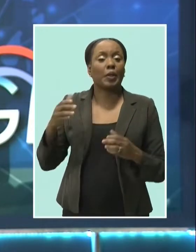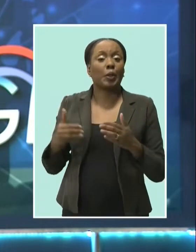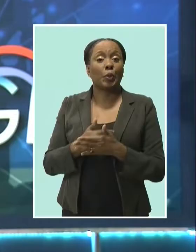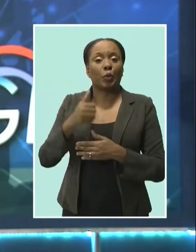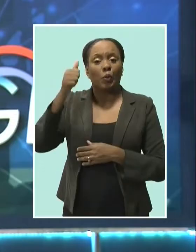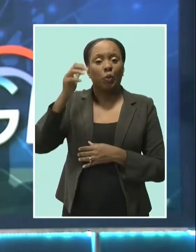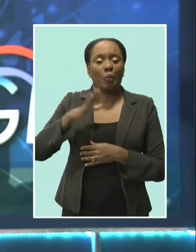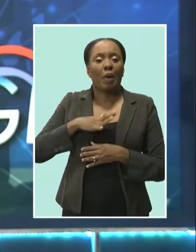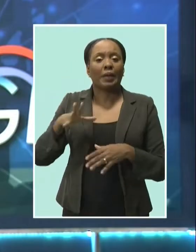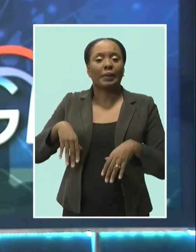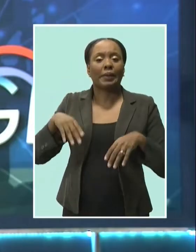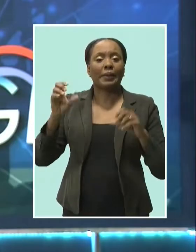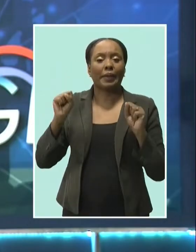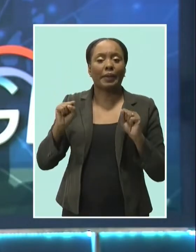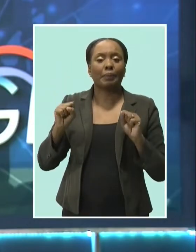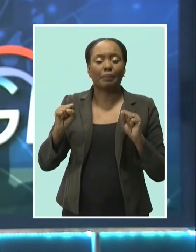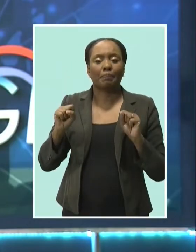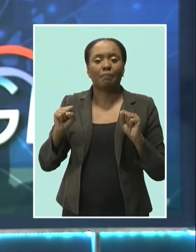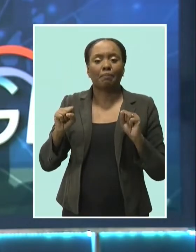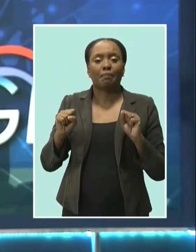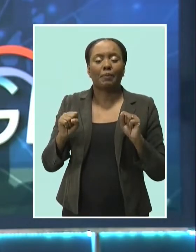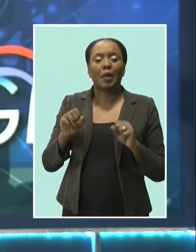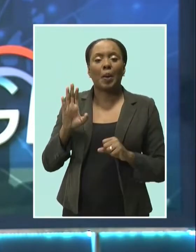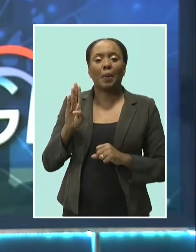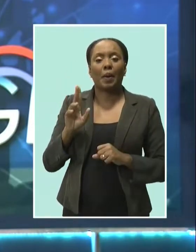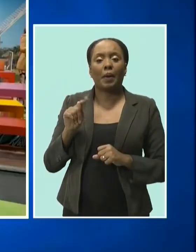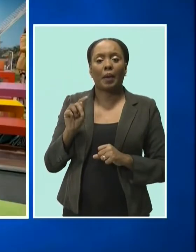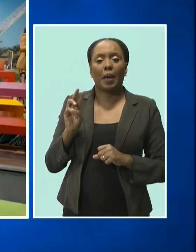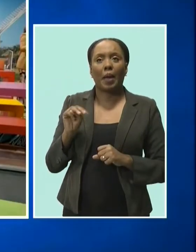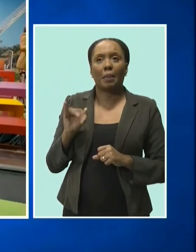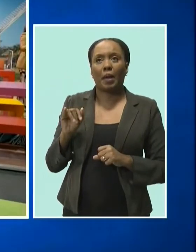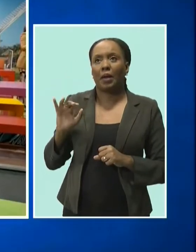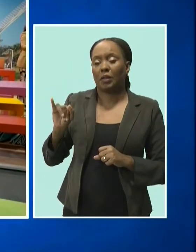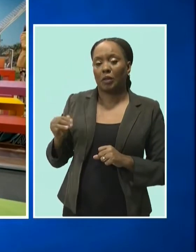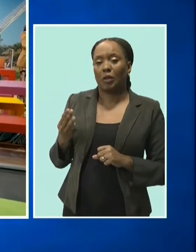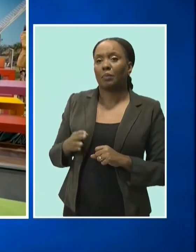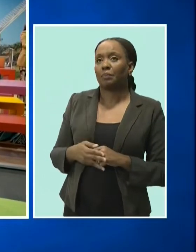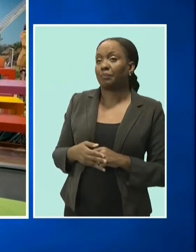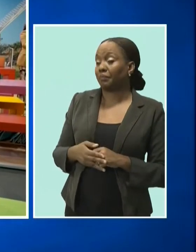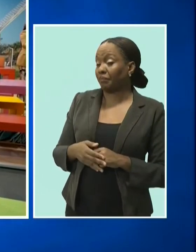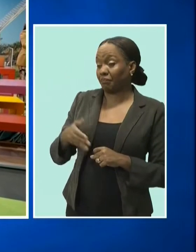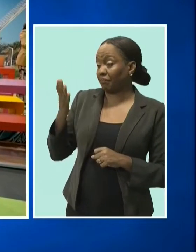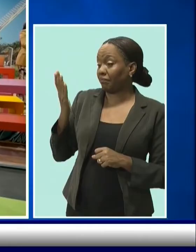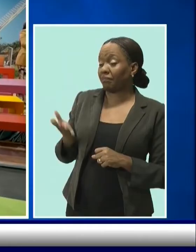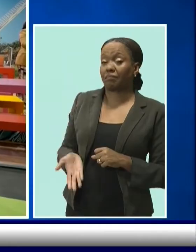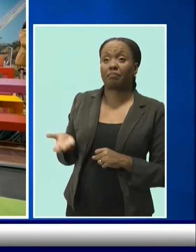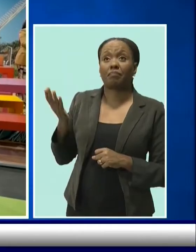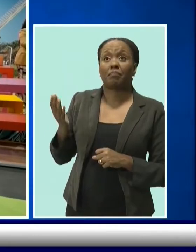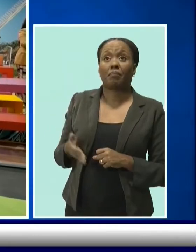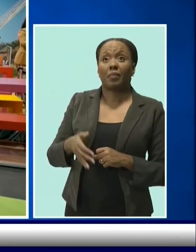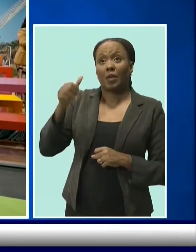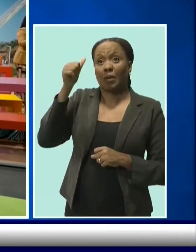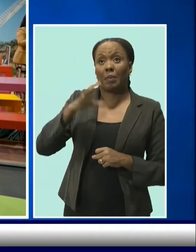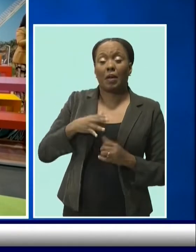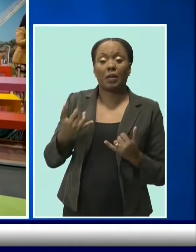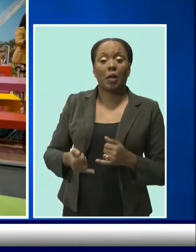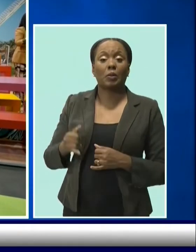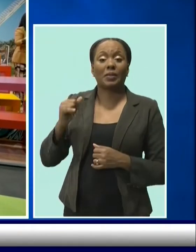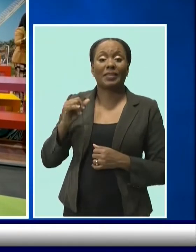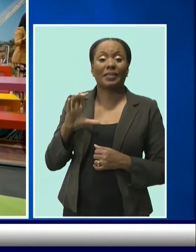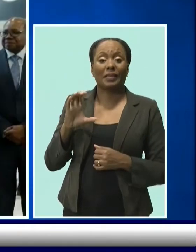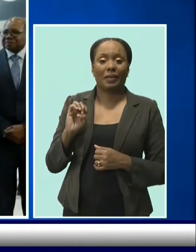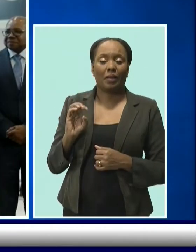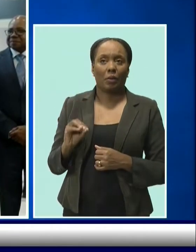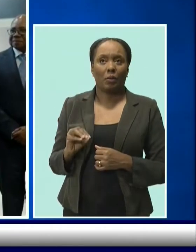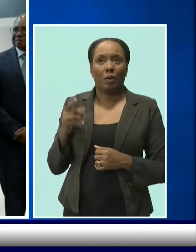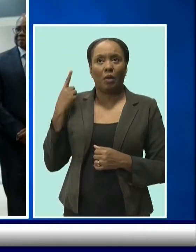prestigious award. Kent Gerson has that story. On the day he officially took up duties as the CEO of the BTMI,